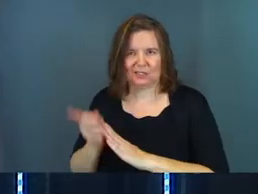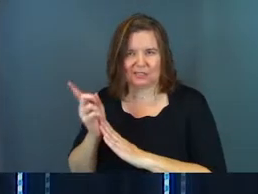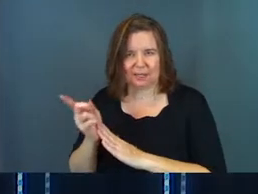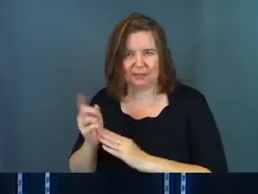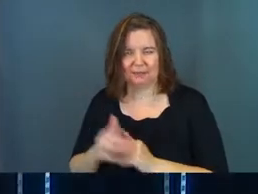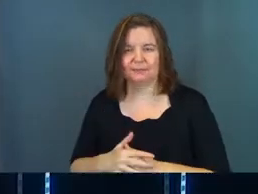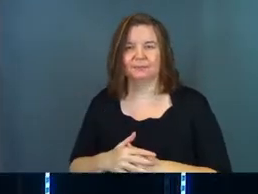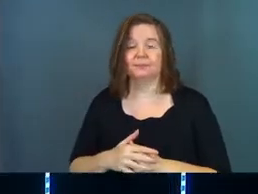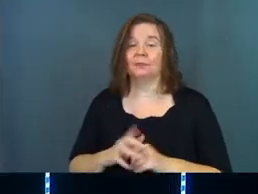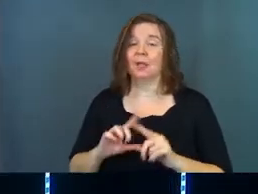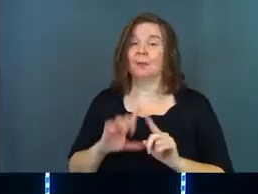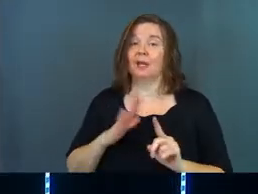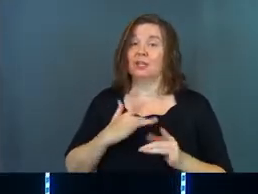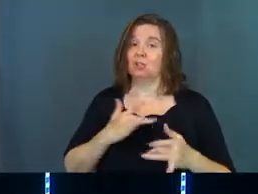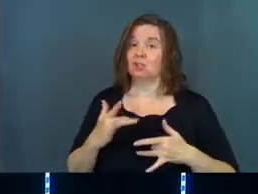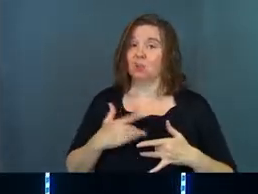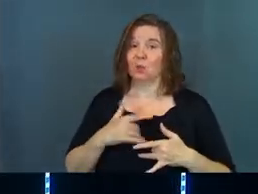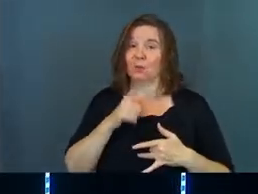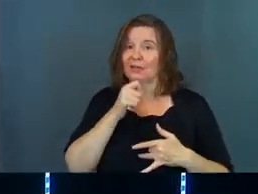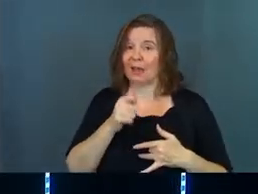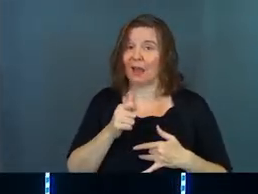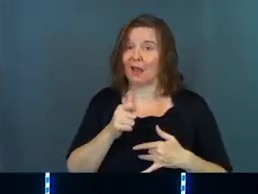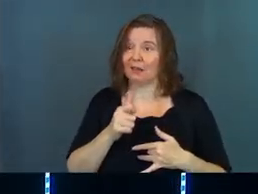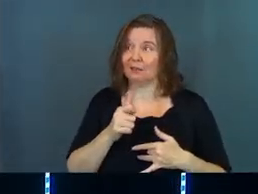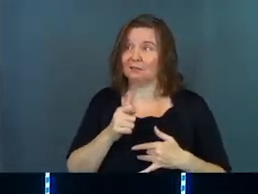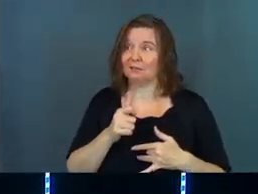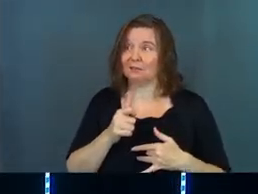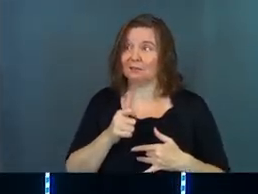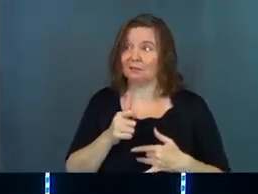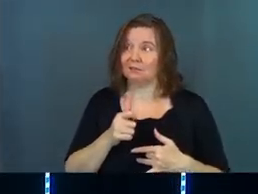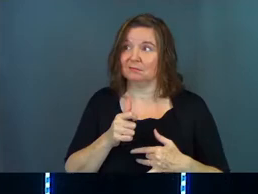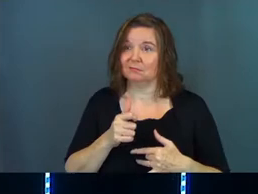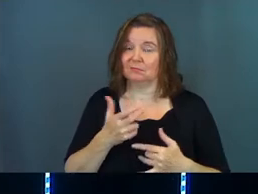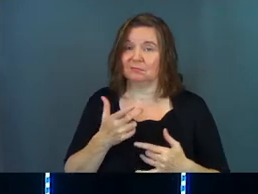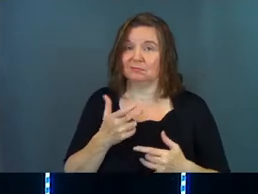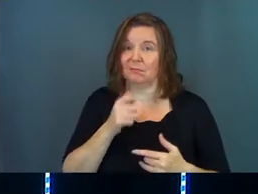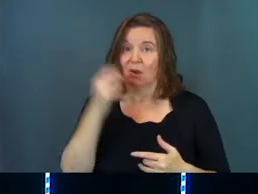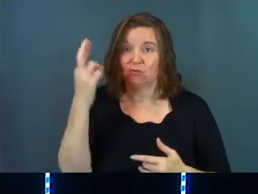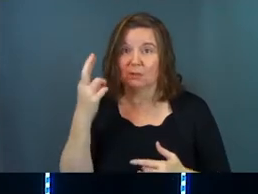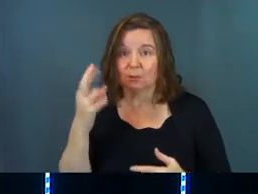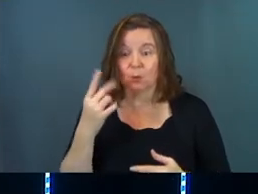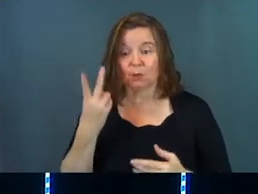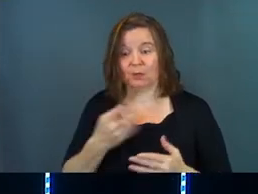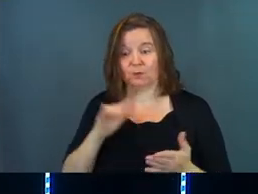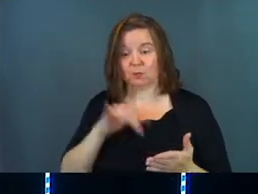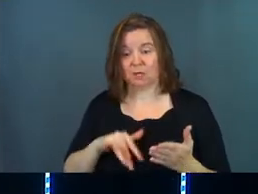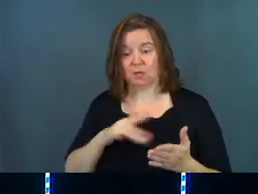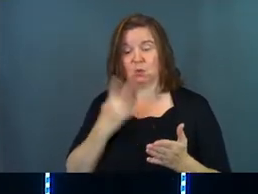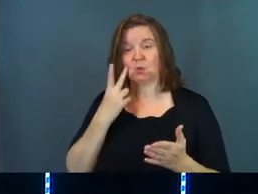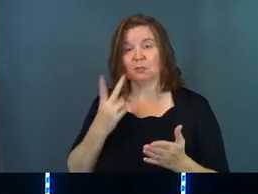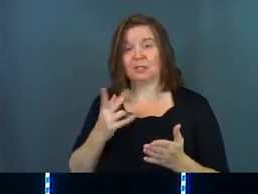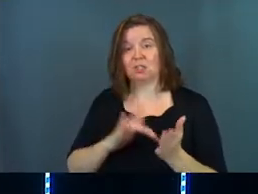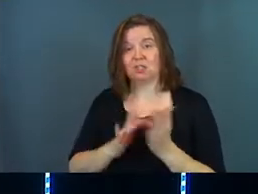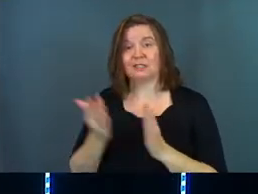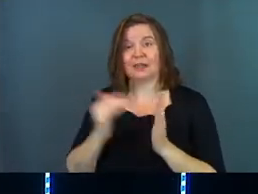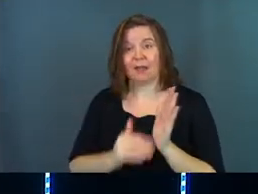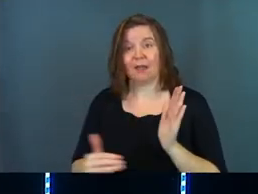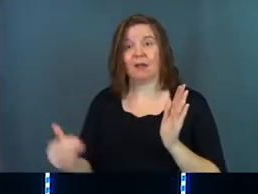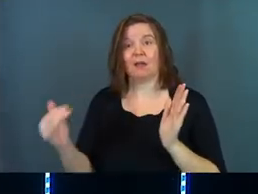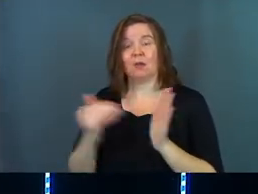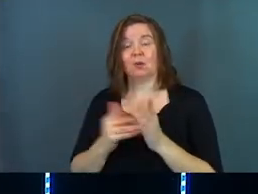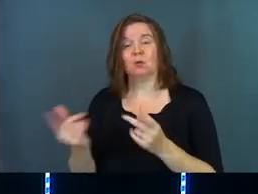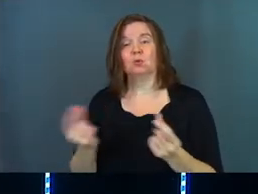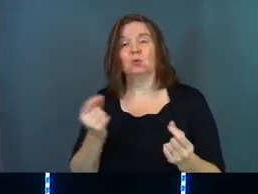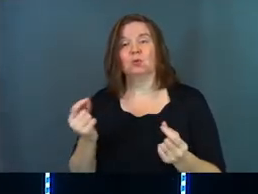just a second. But his concerns were not unfounded. One of the things, if you study the gospels, you see Jesus over and over again